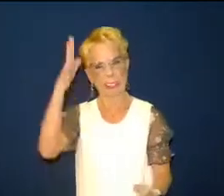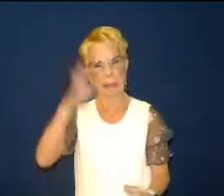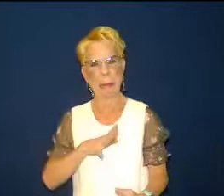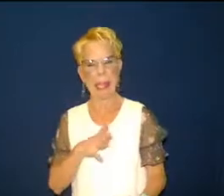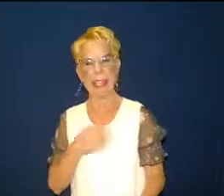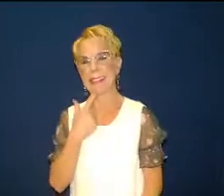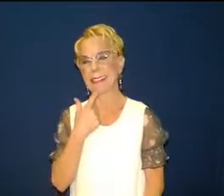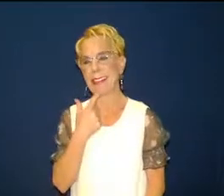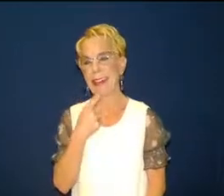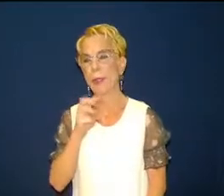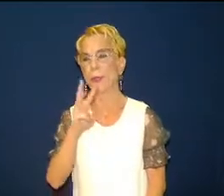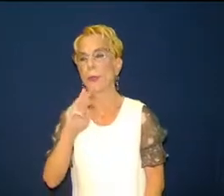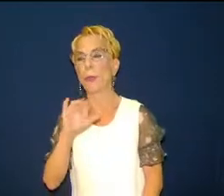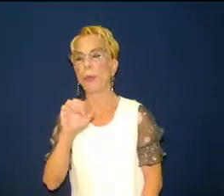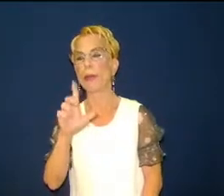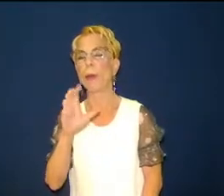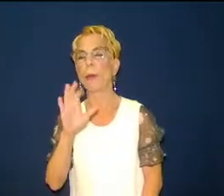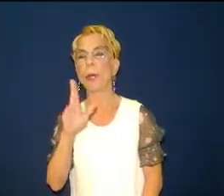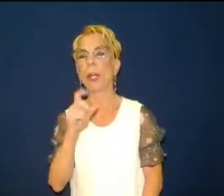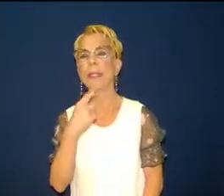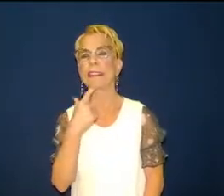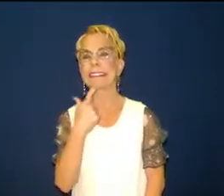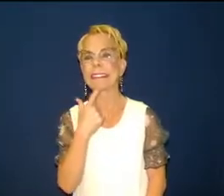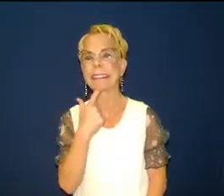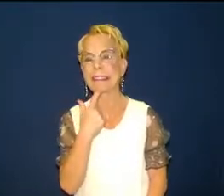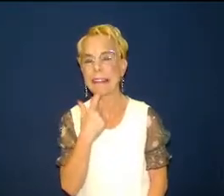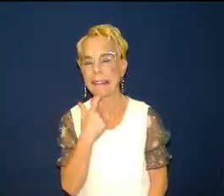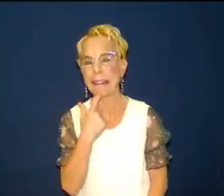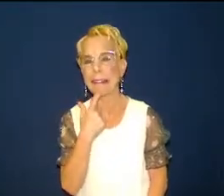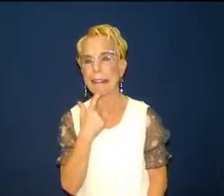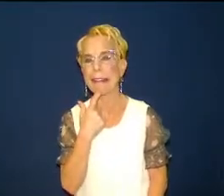so right we are dead right